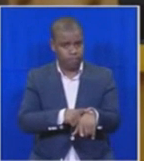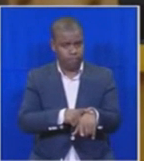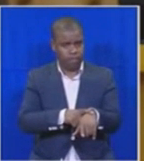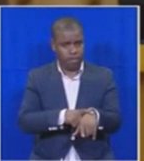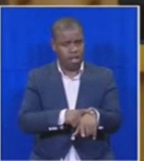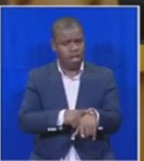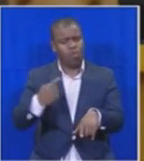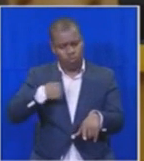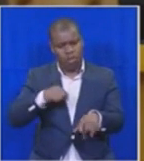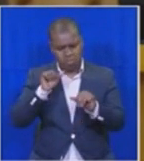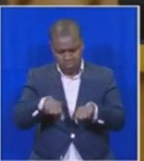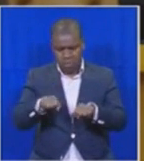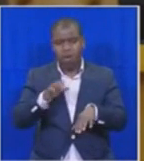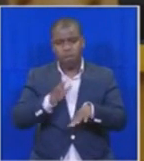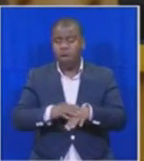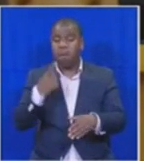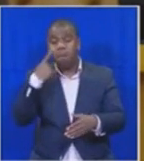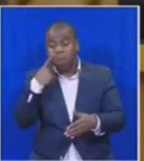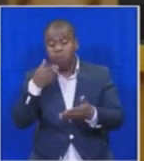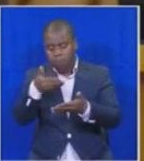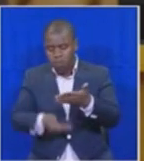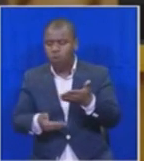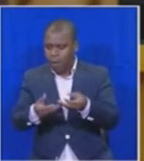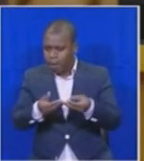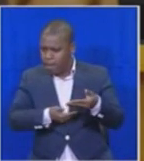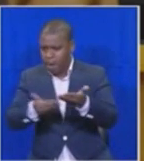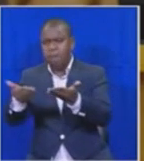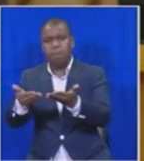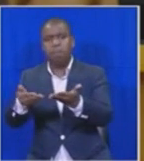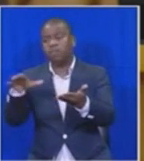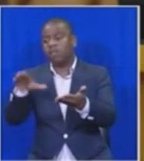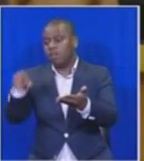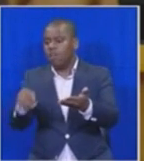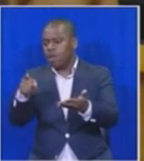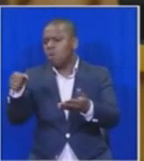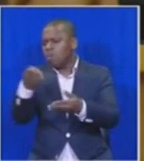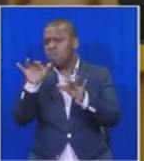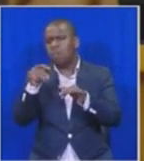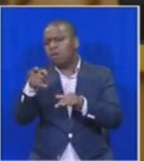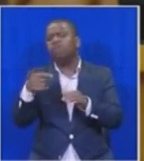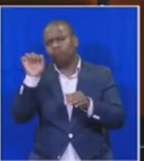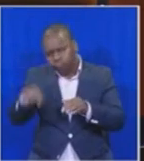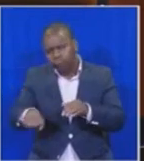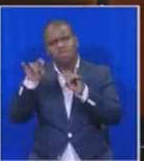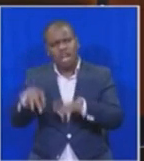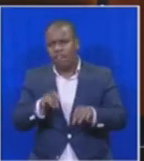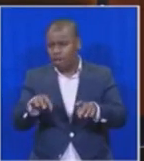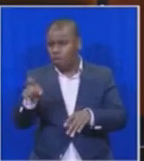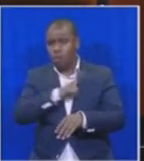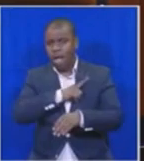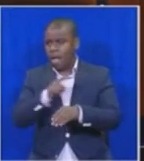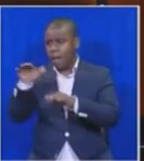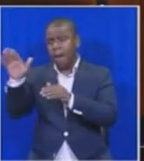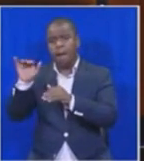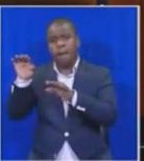once and for all that the people of South Africa have issues with the issues of banks. Thank you, honorable speaker. Speaker.